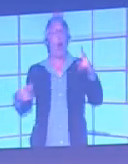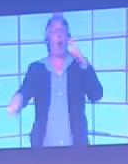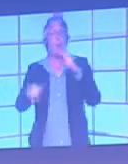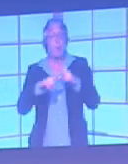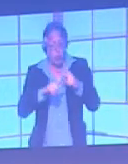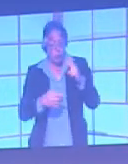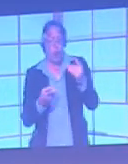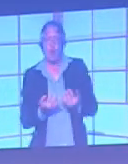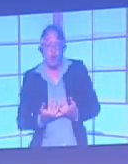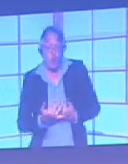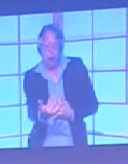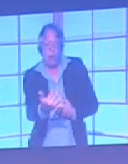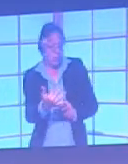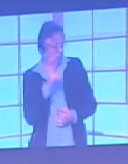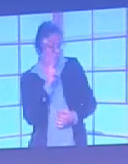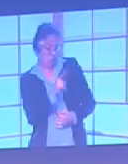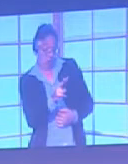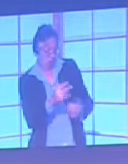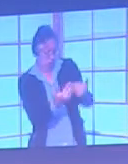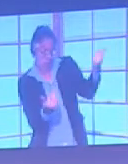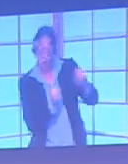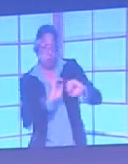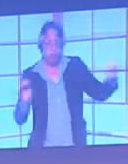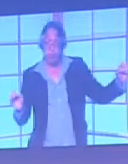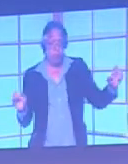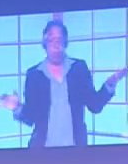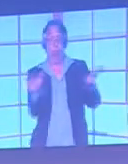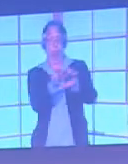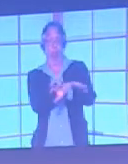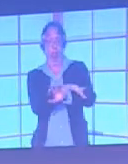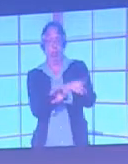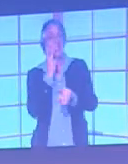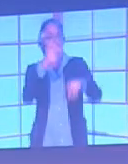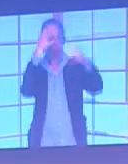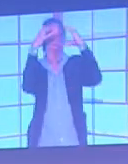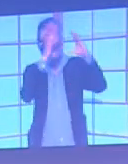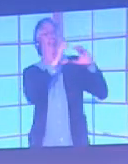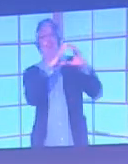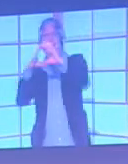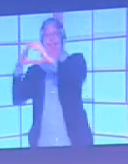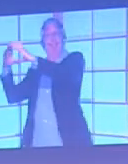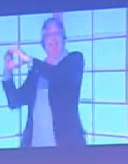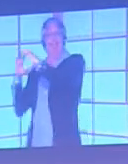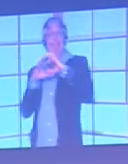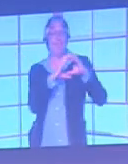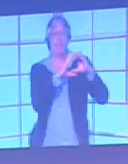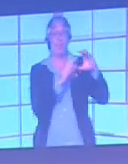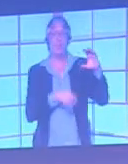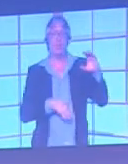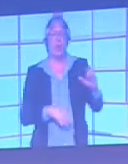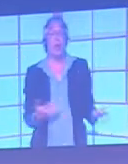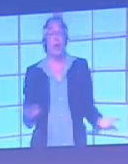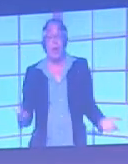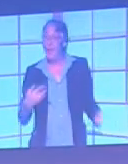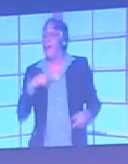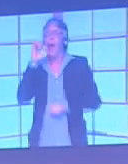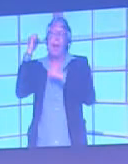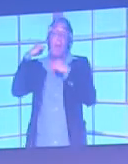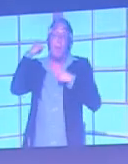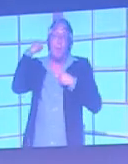pitch. Despite all the adverse media coverage, the return leg was played in exactly the same colours.